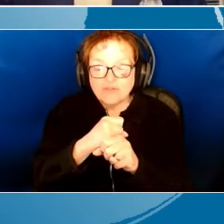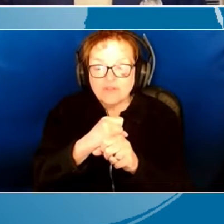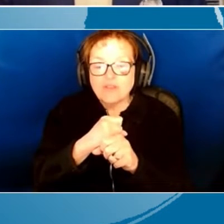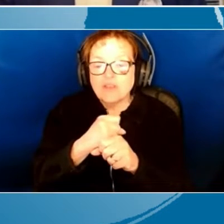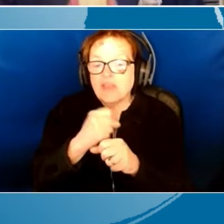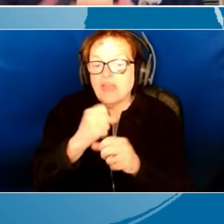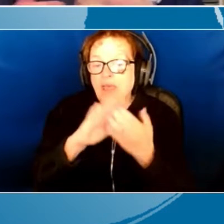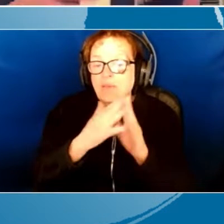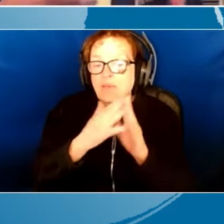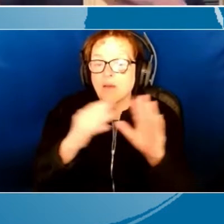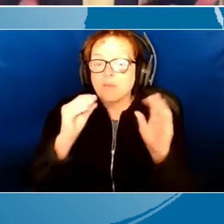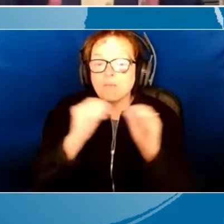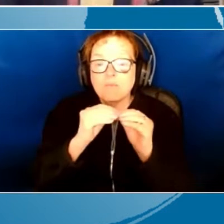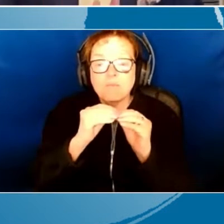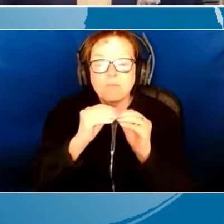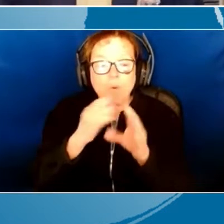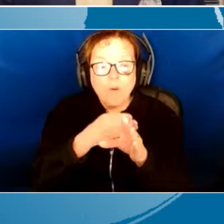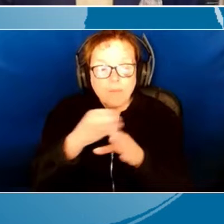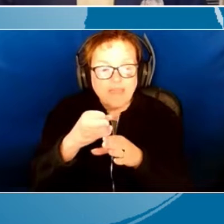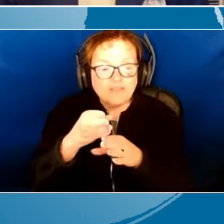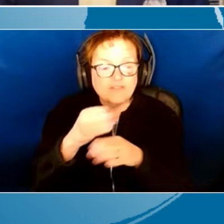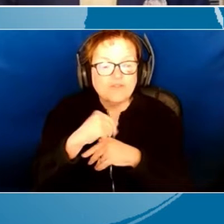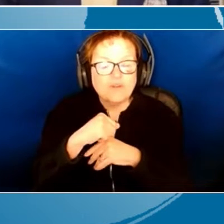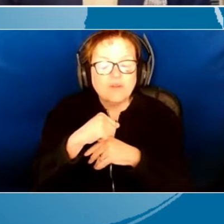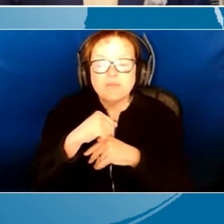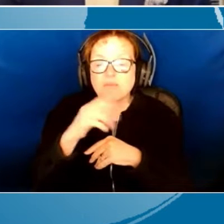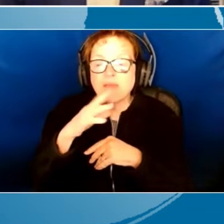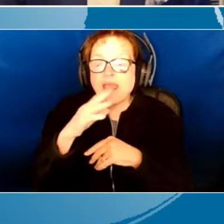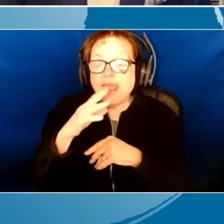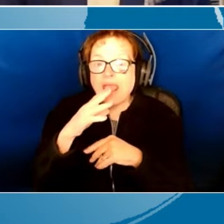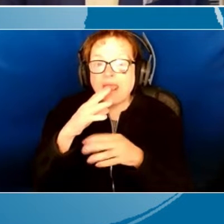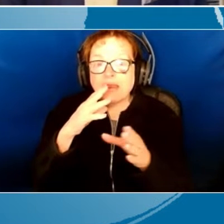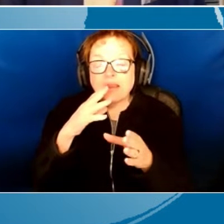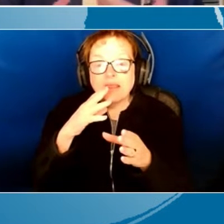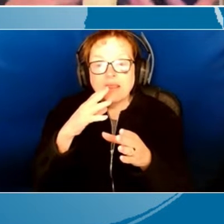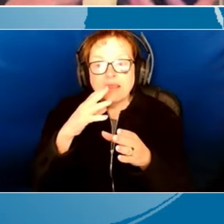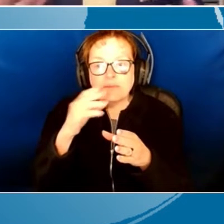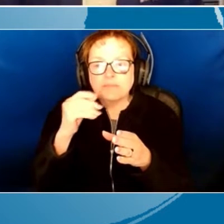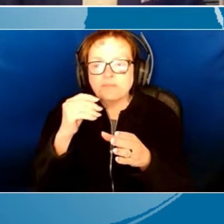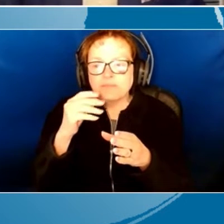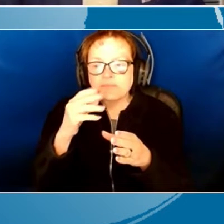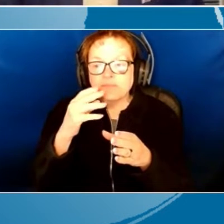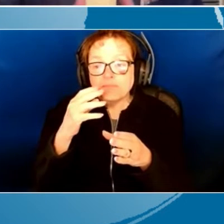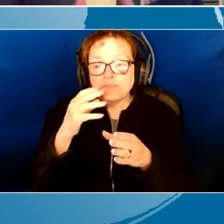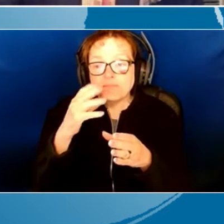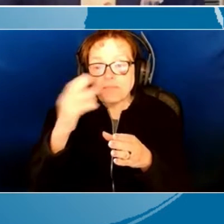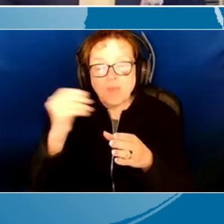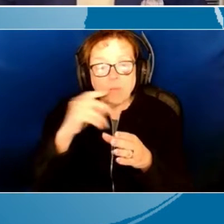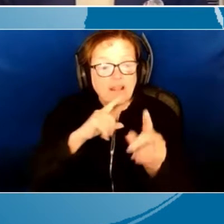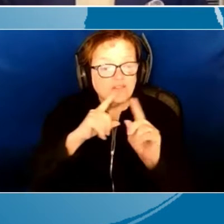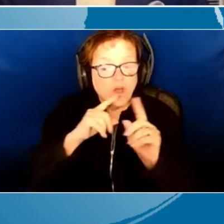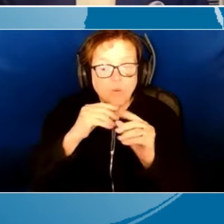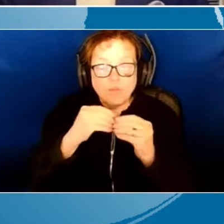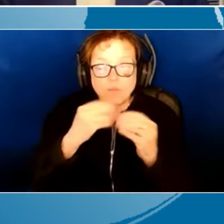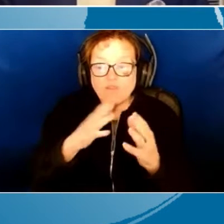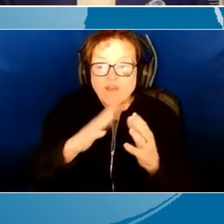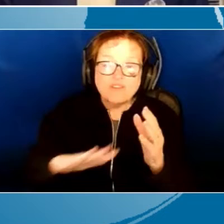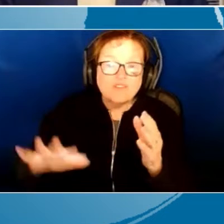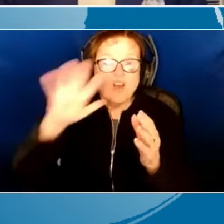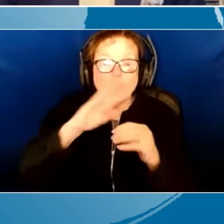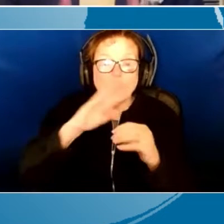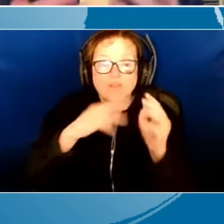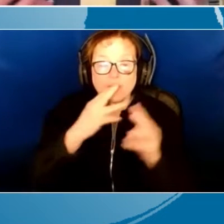mainstream. This way of interacting with the importance of adults is more mainstream. And when I talk to providers all across the world,